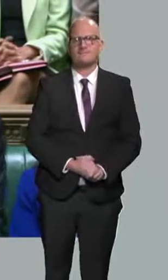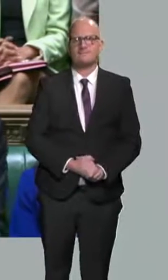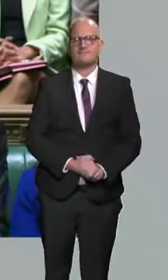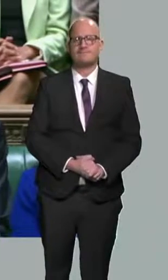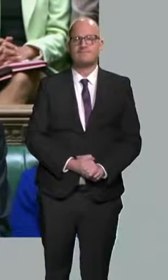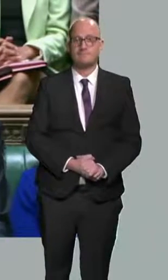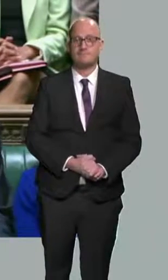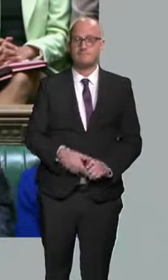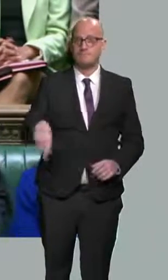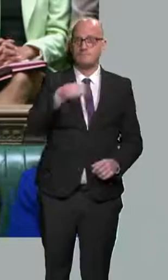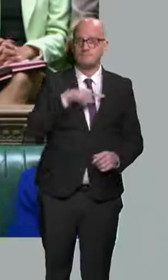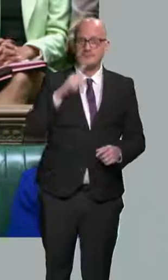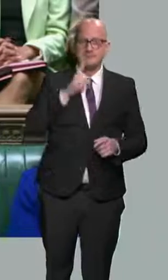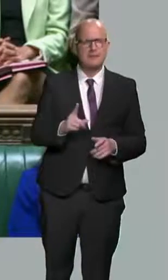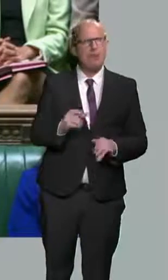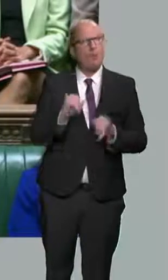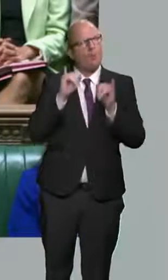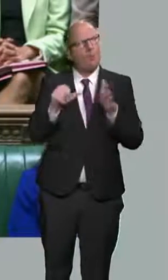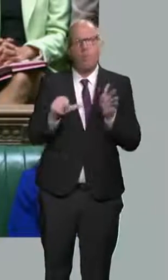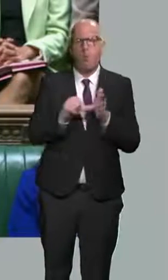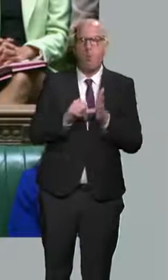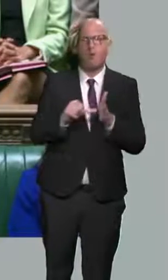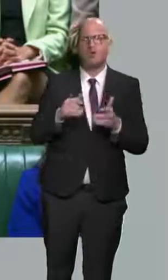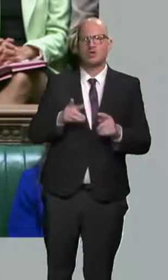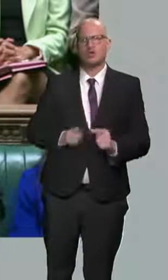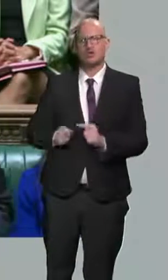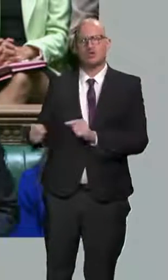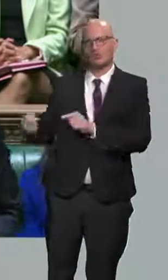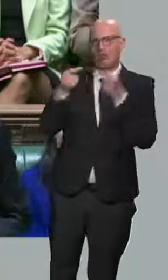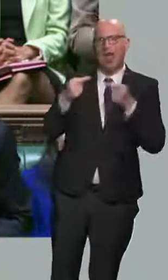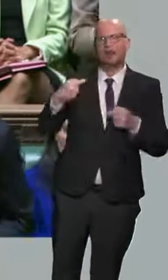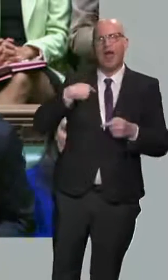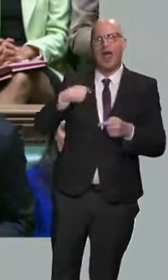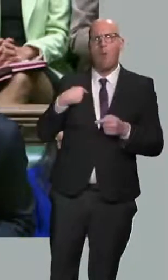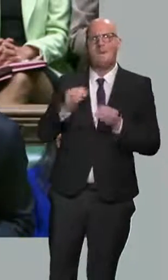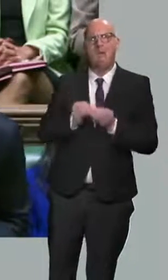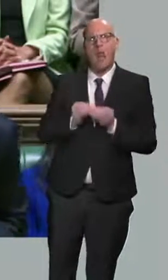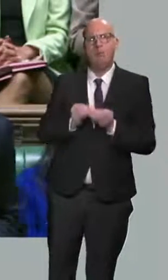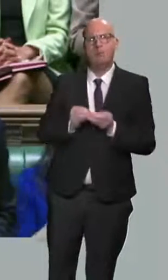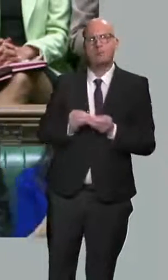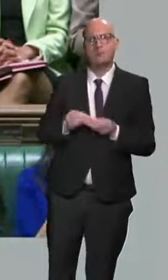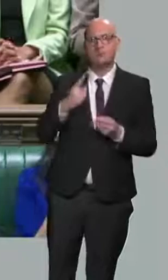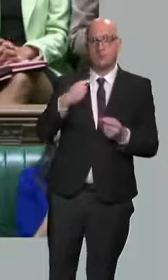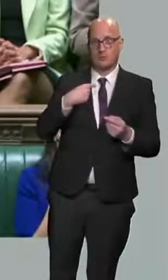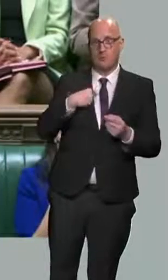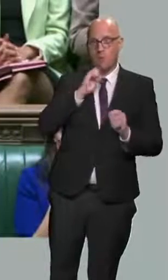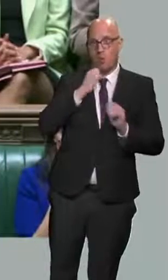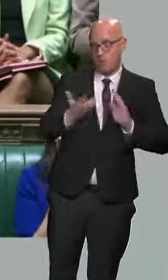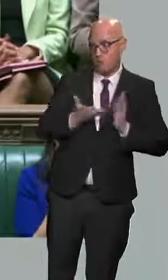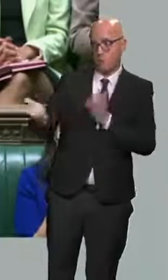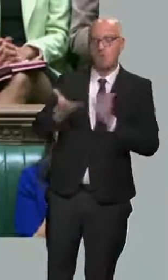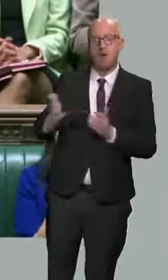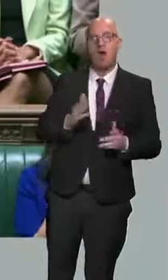We will confront this challenge to our values, not just in the arms and resources we send to Ukraine,